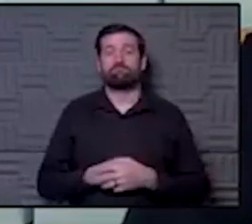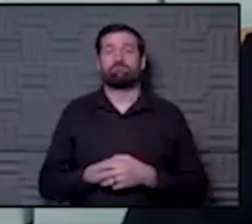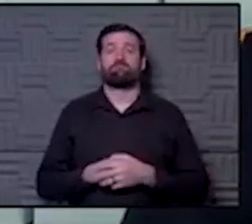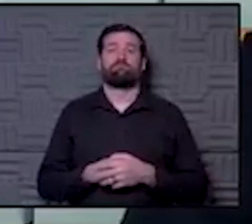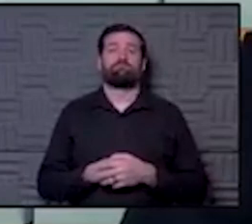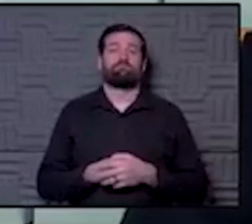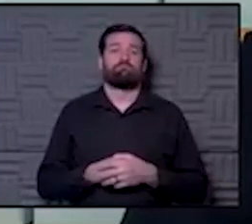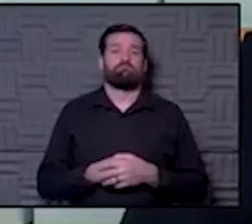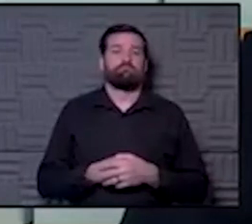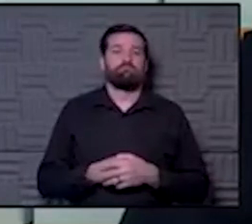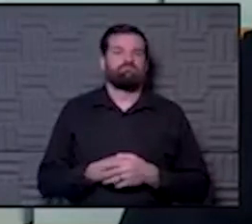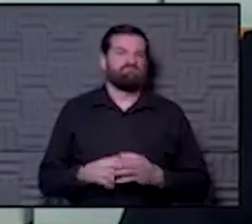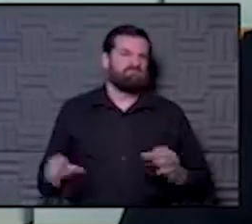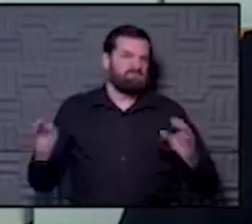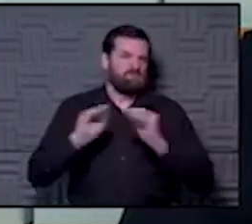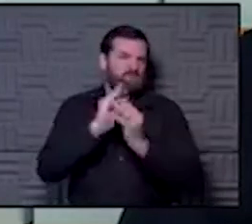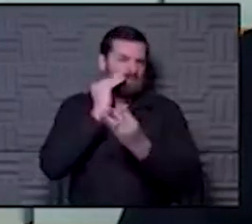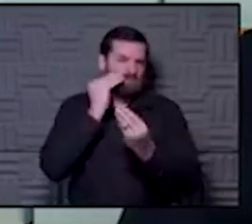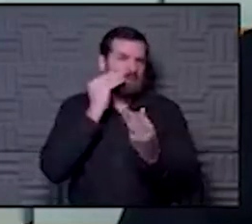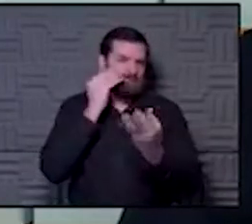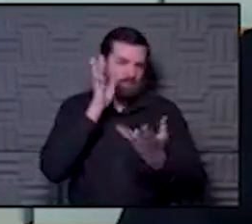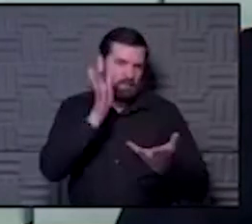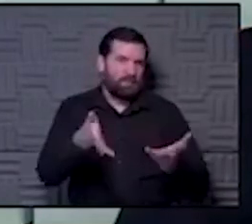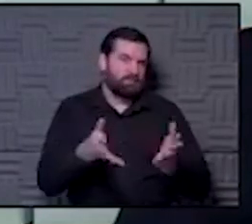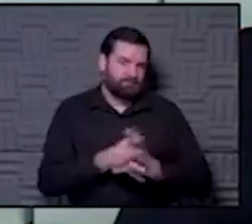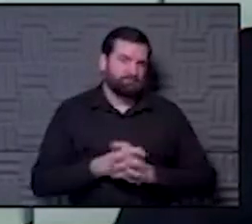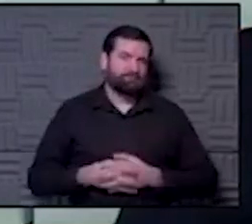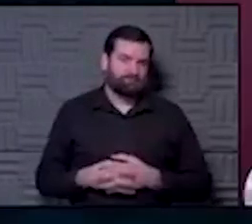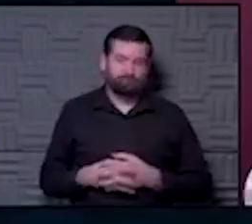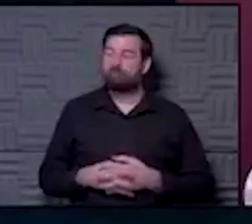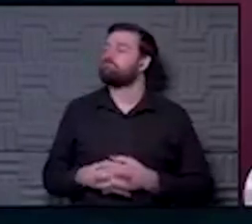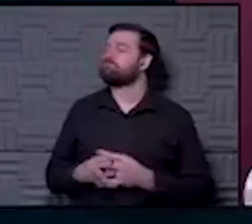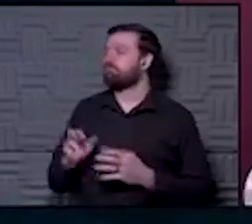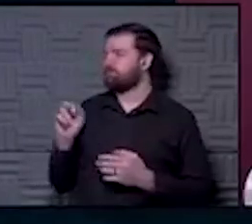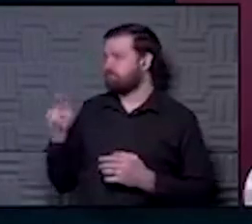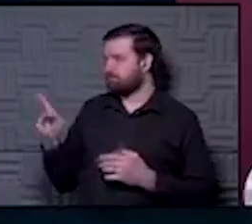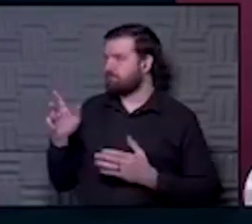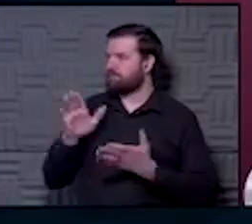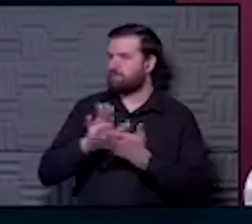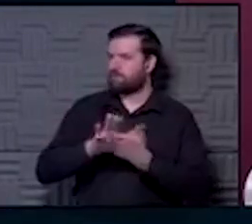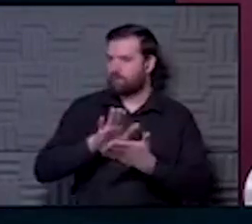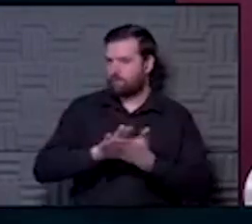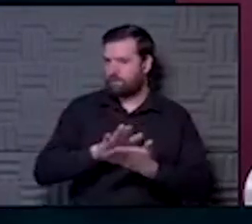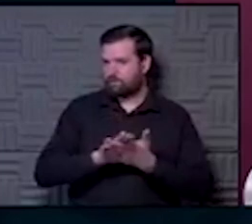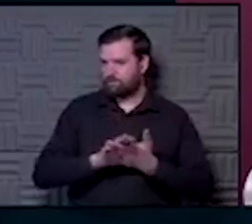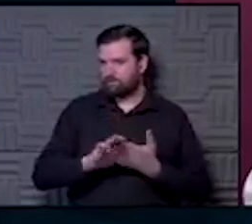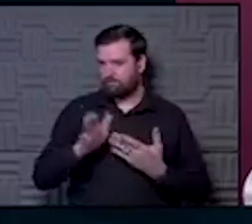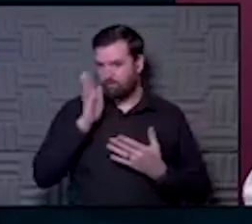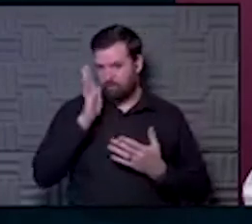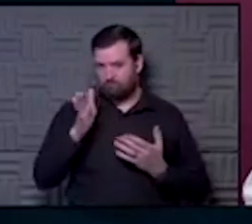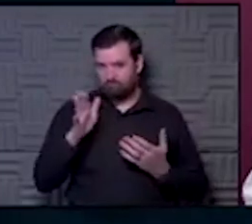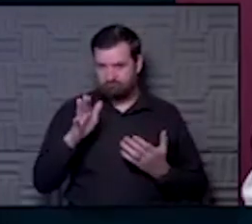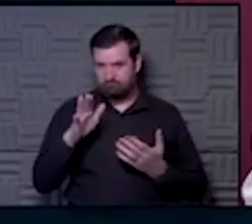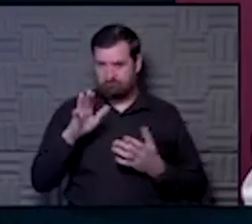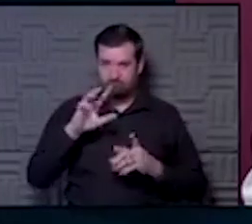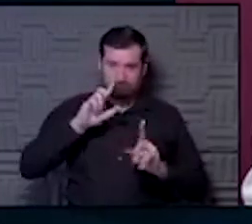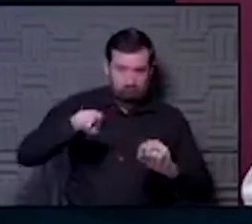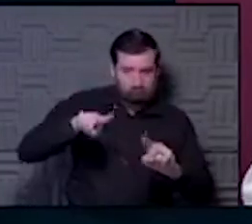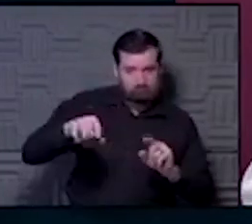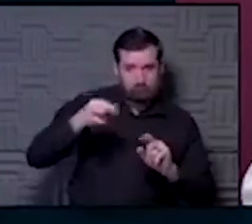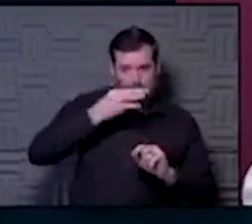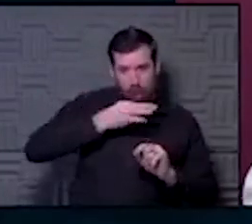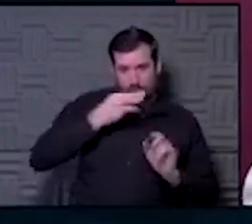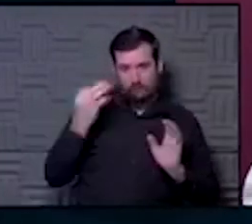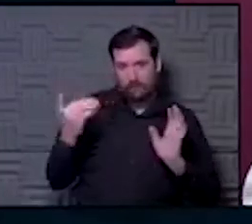And we'll have a little bit more information from that. Okay. So schools are probably going to start going back pretty soon.